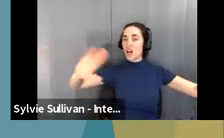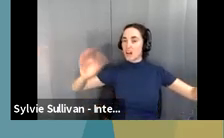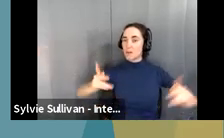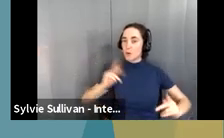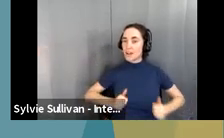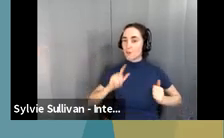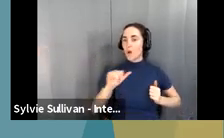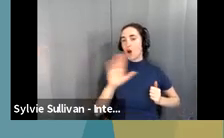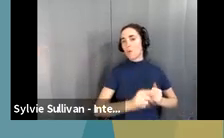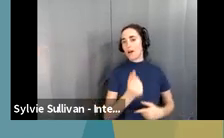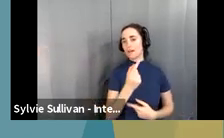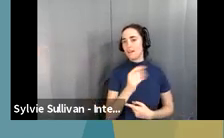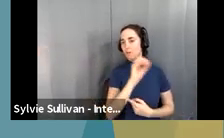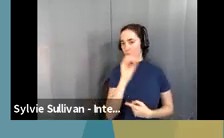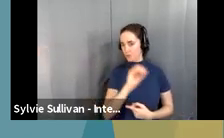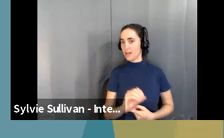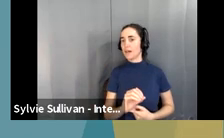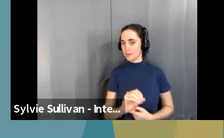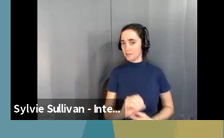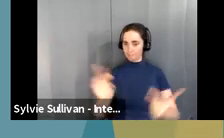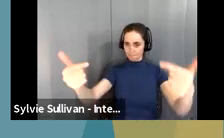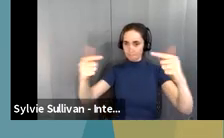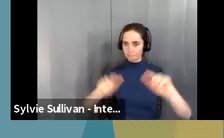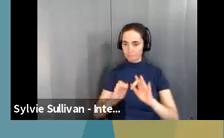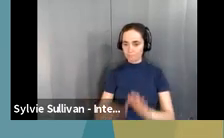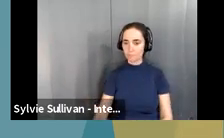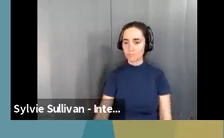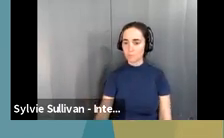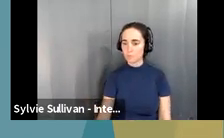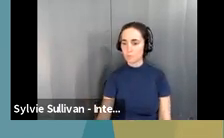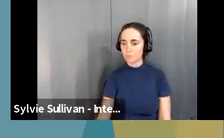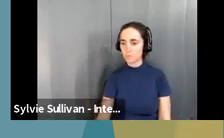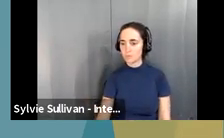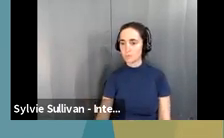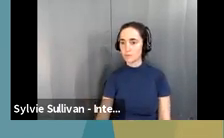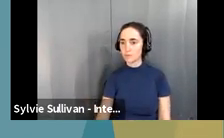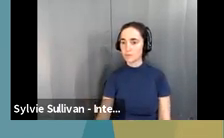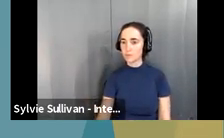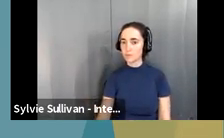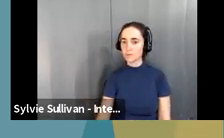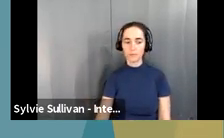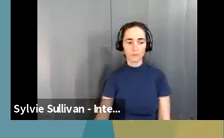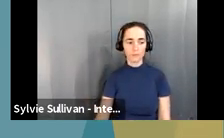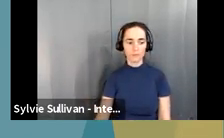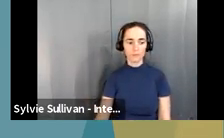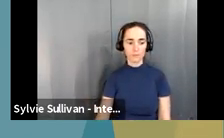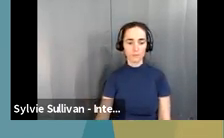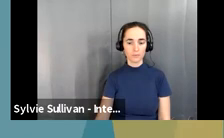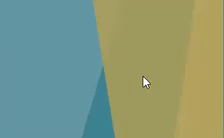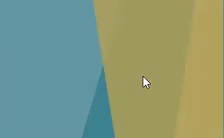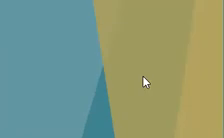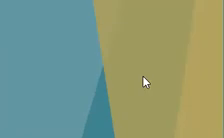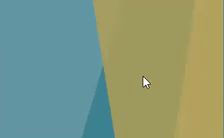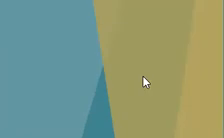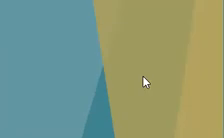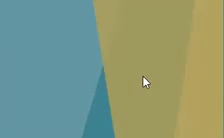11% of those who have tested positive, um, for COVID. Given the fact